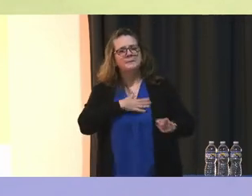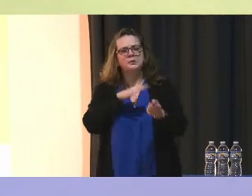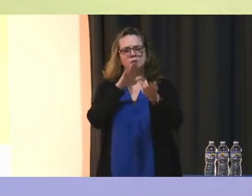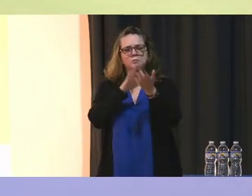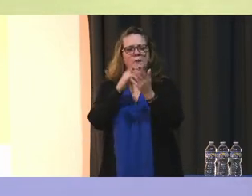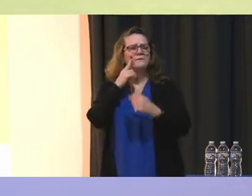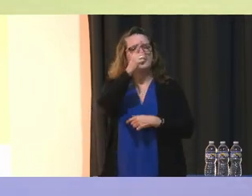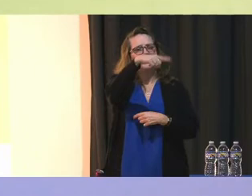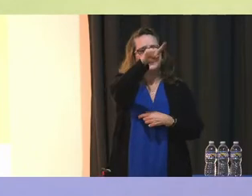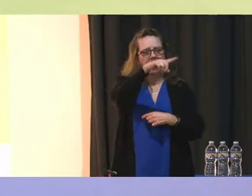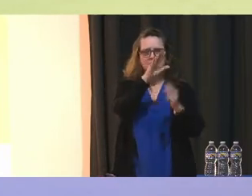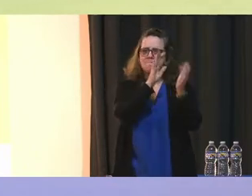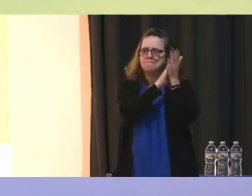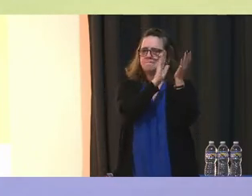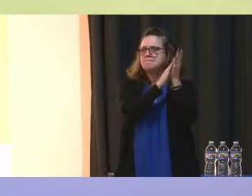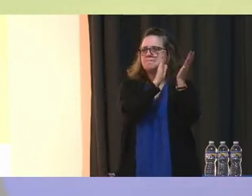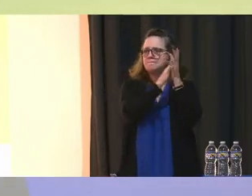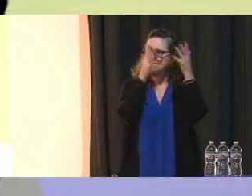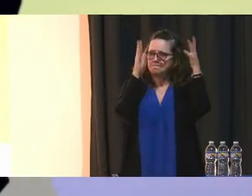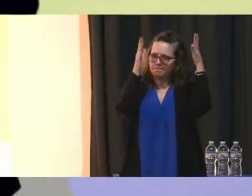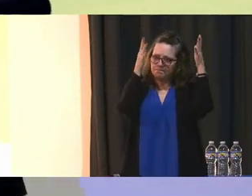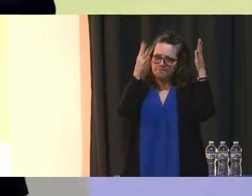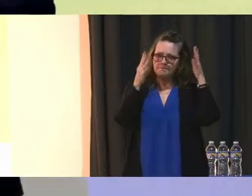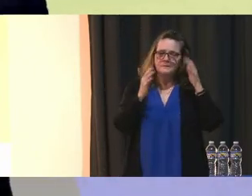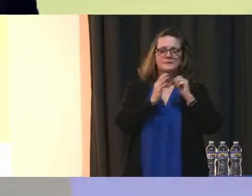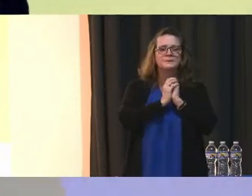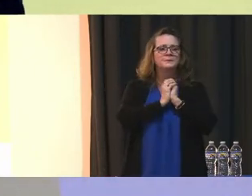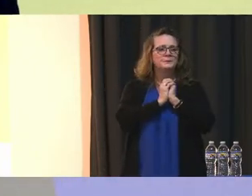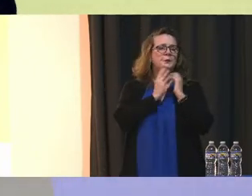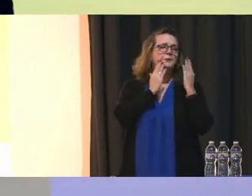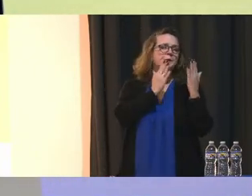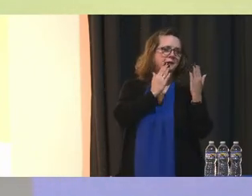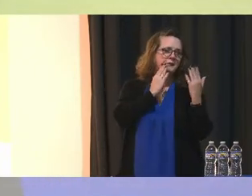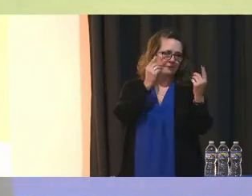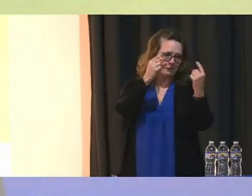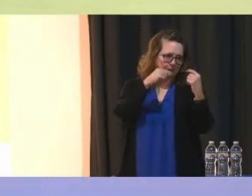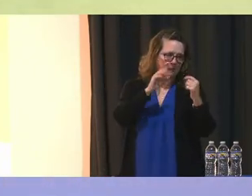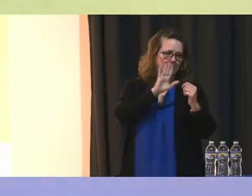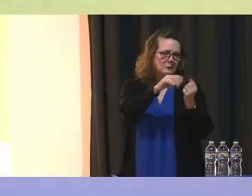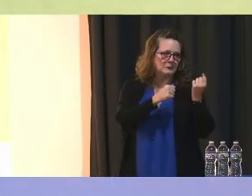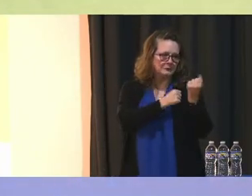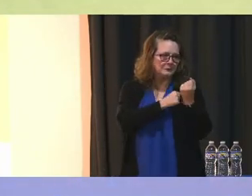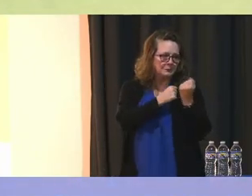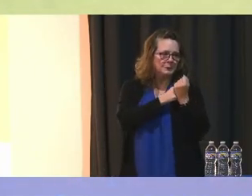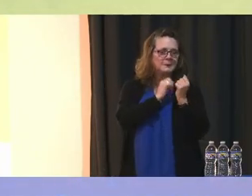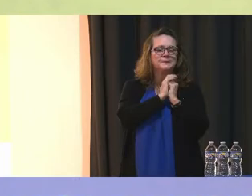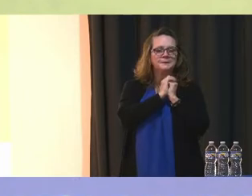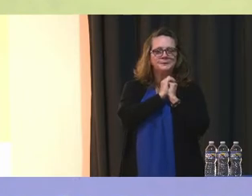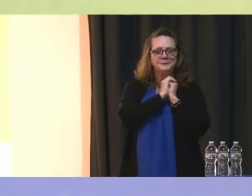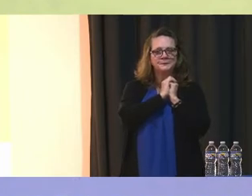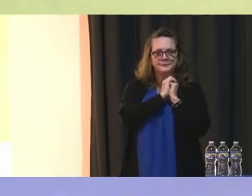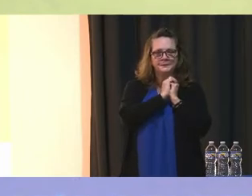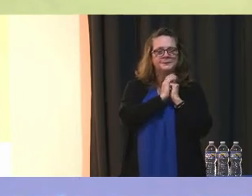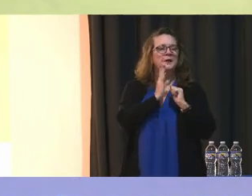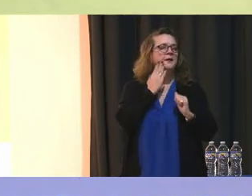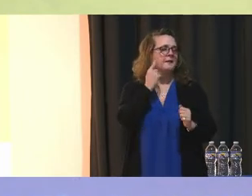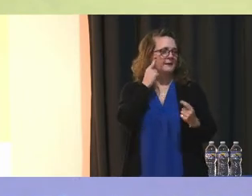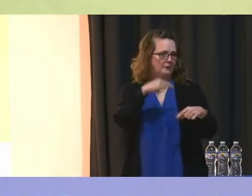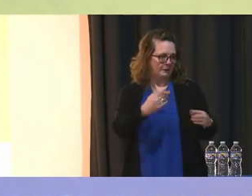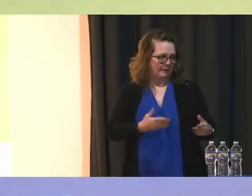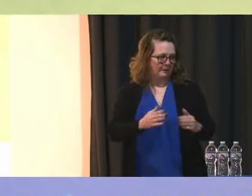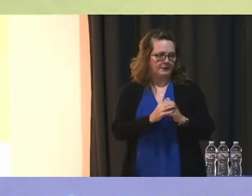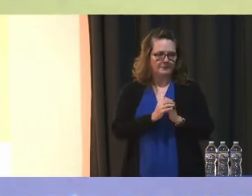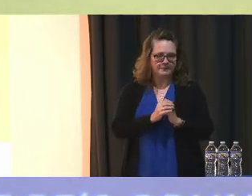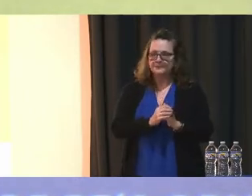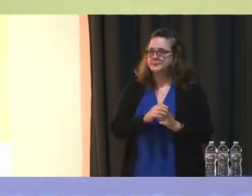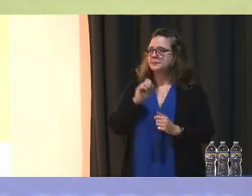for being here and the work that they do. Thank you all, Cesar Pore and Pam. Thank you all for being here. Absolutely.